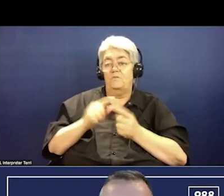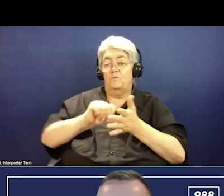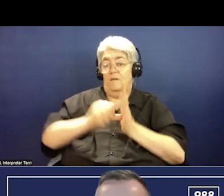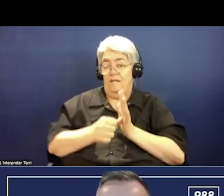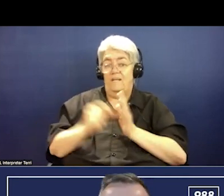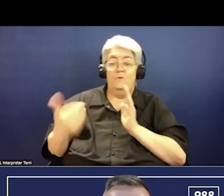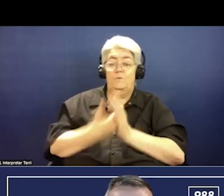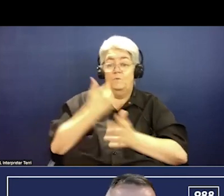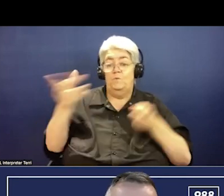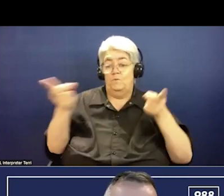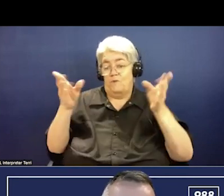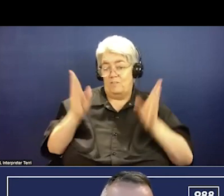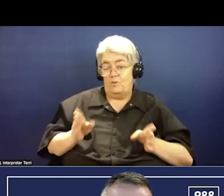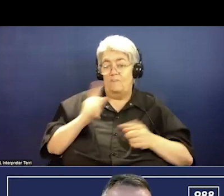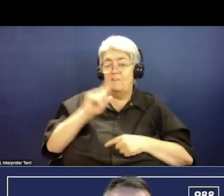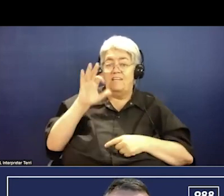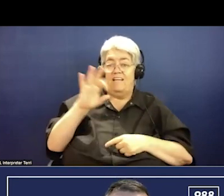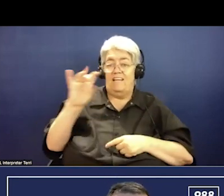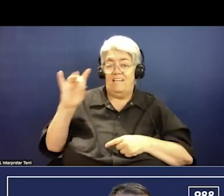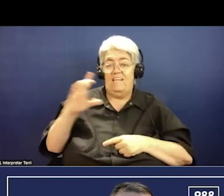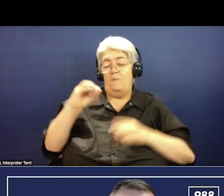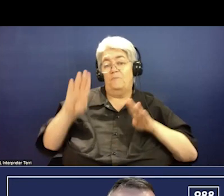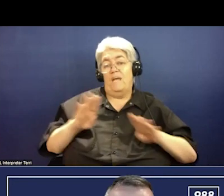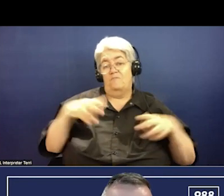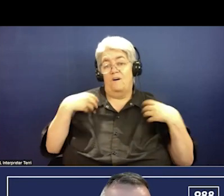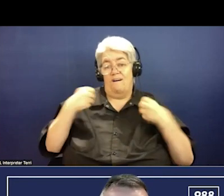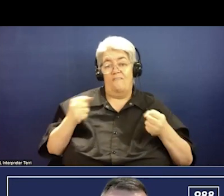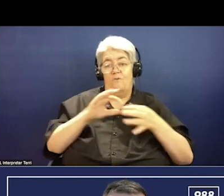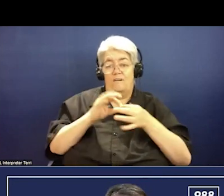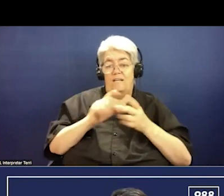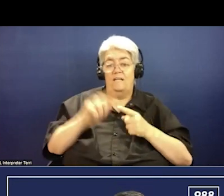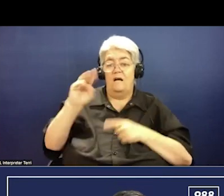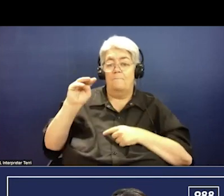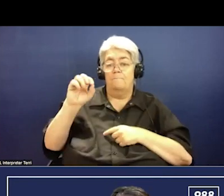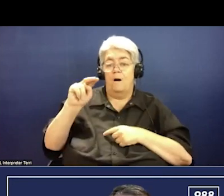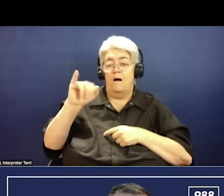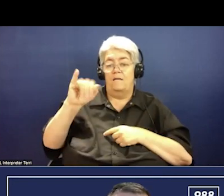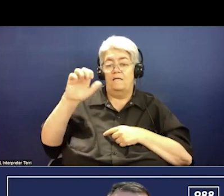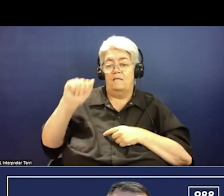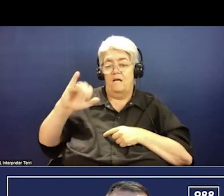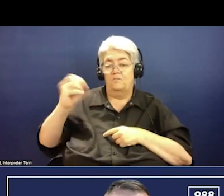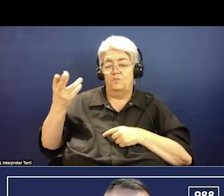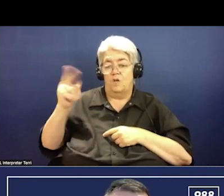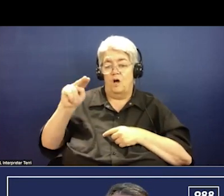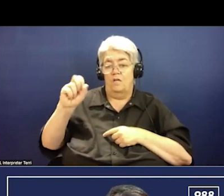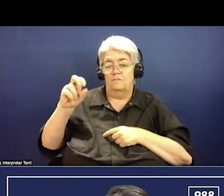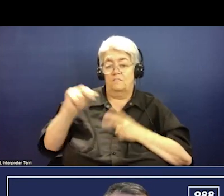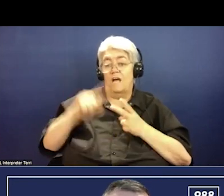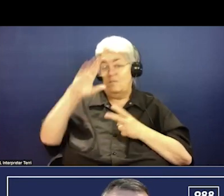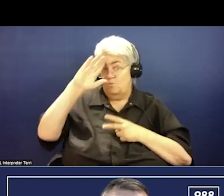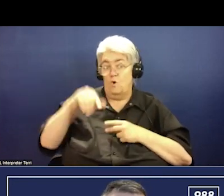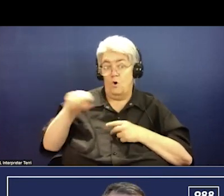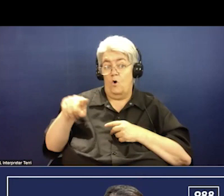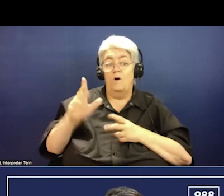new director of the 988 and Behavioral Health Crisis Coordinating Office, Monica Johnson. Uh, as many of you know, Monica was